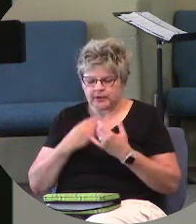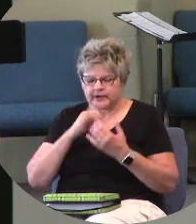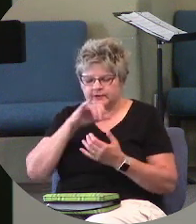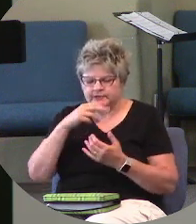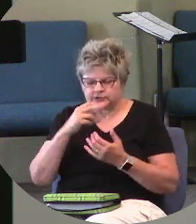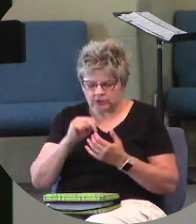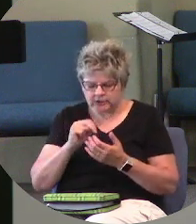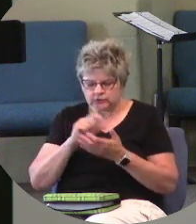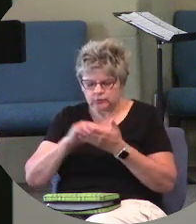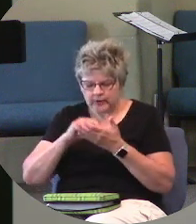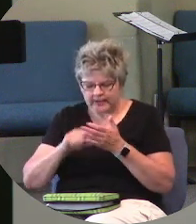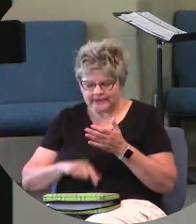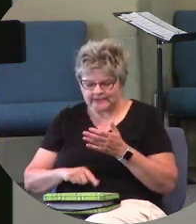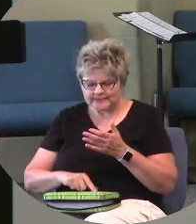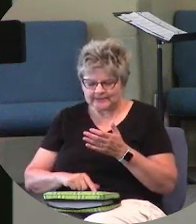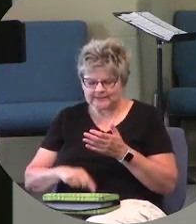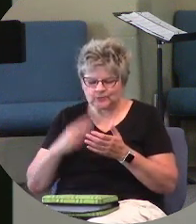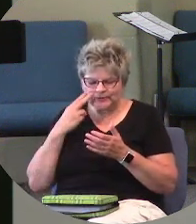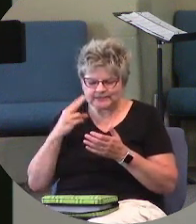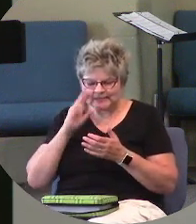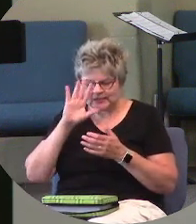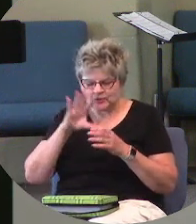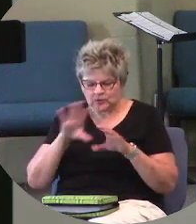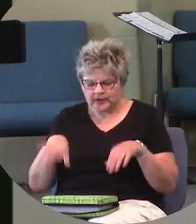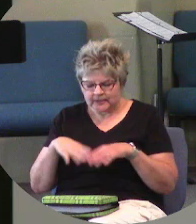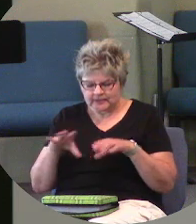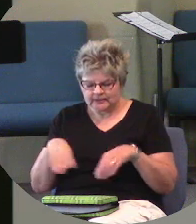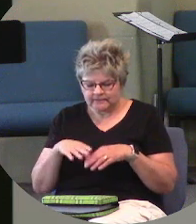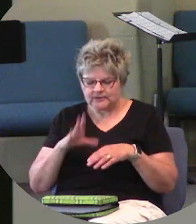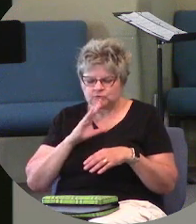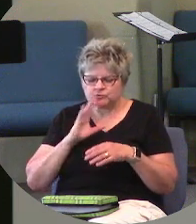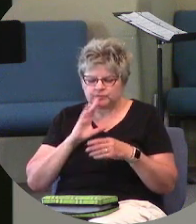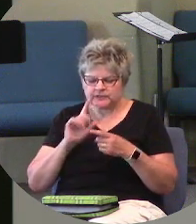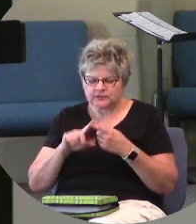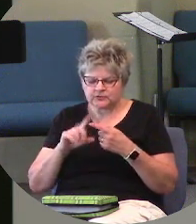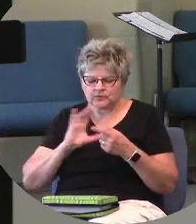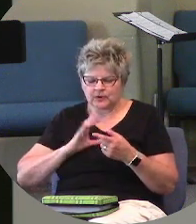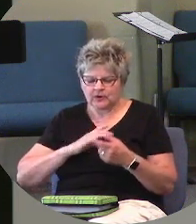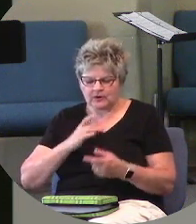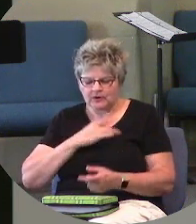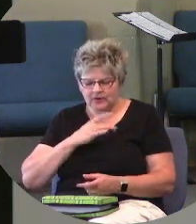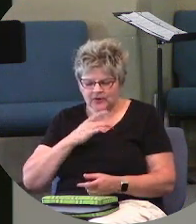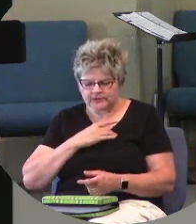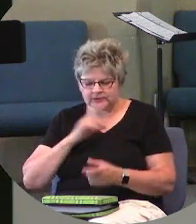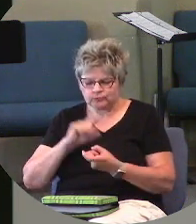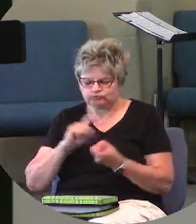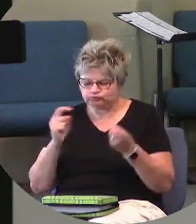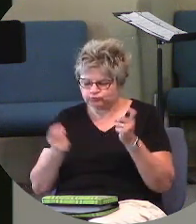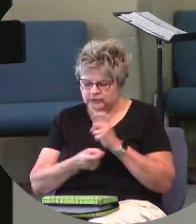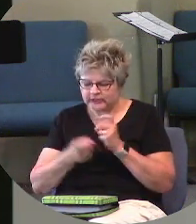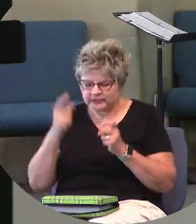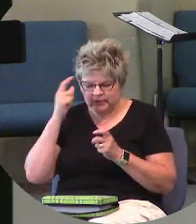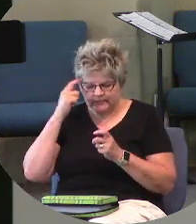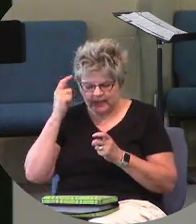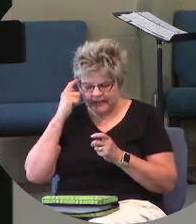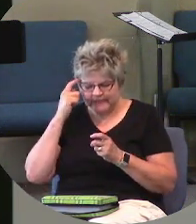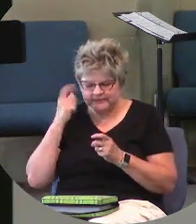your activity, and Lord, that you would speak to our hearts, that you would transform our minds, that we would